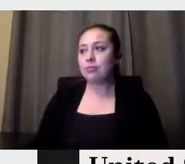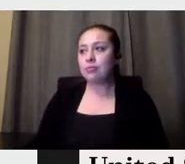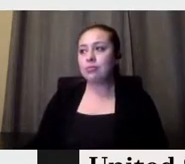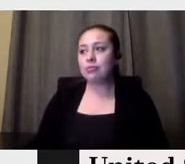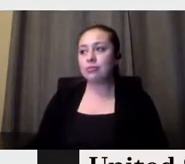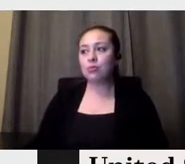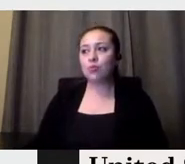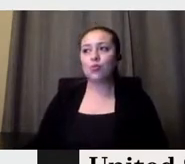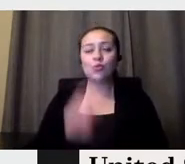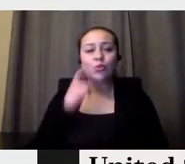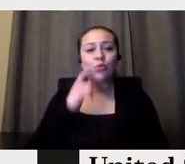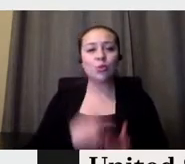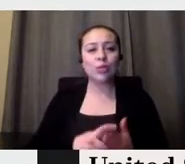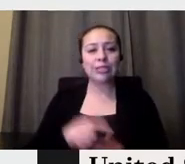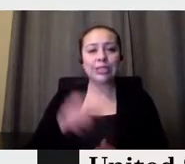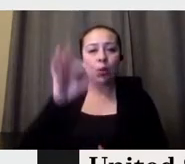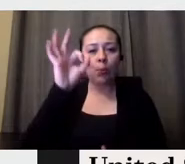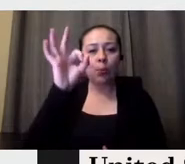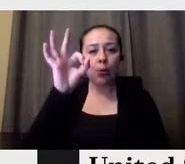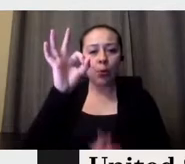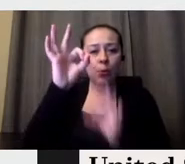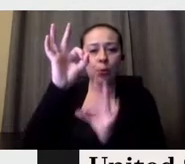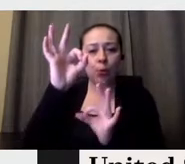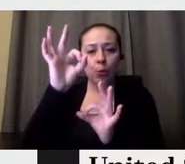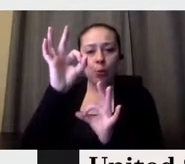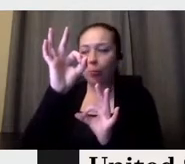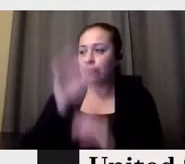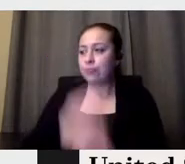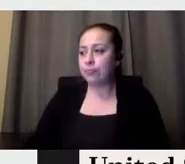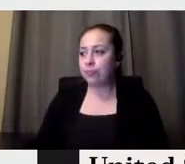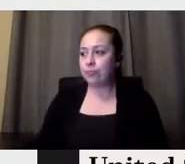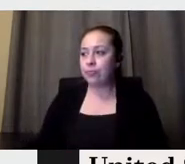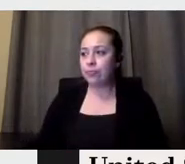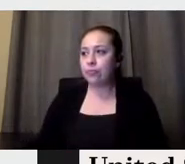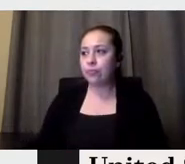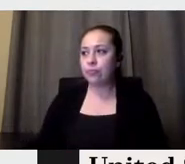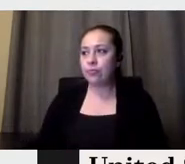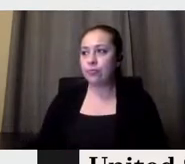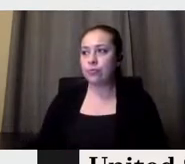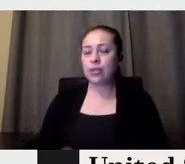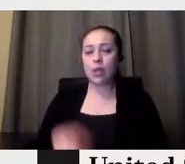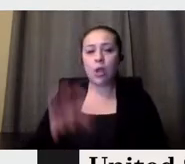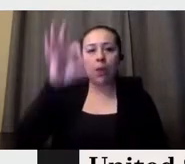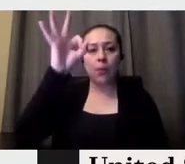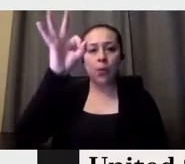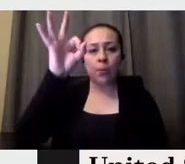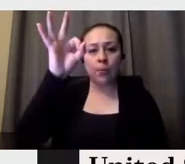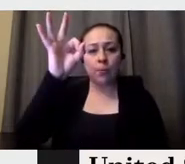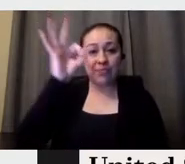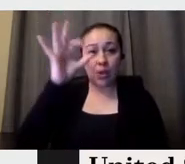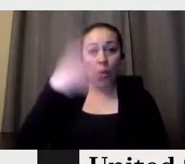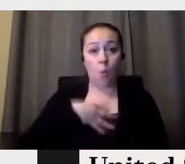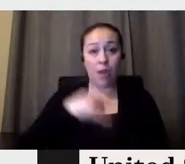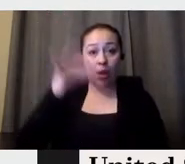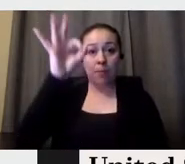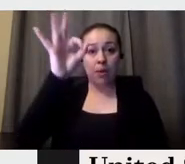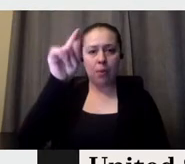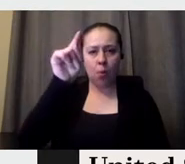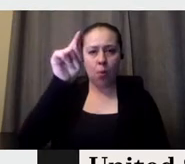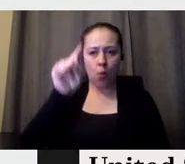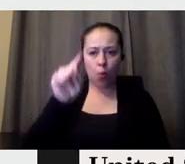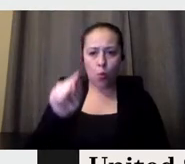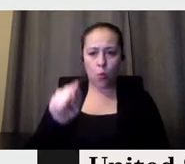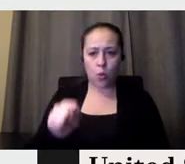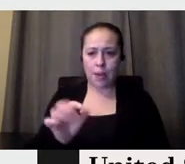um, only one in white. And then if you, your eye goes down and that alignment is eye pleasing.